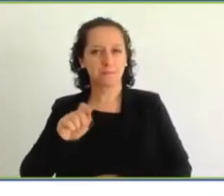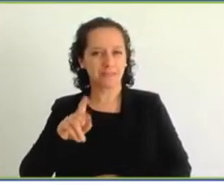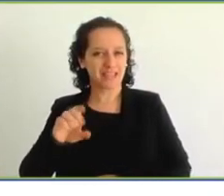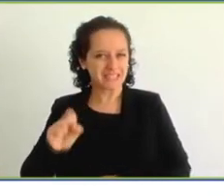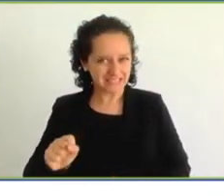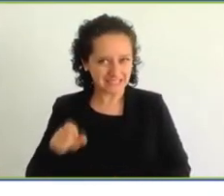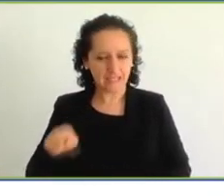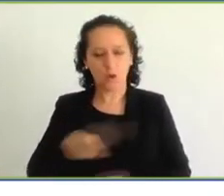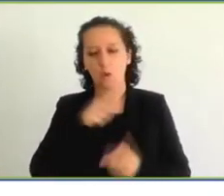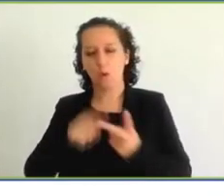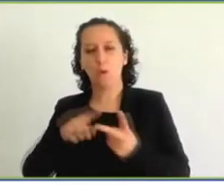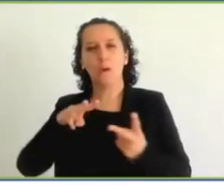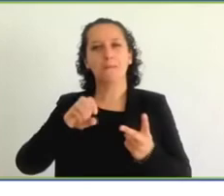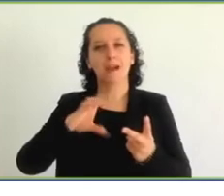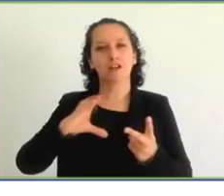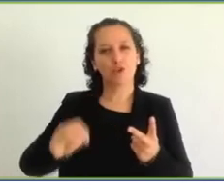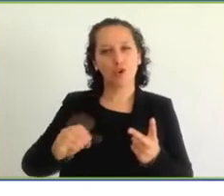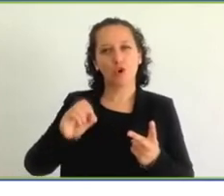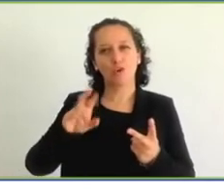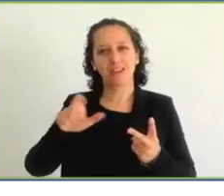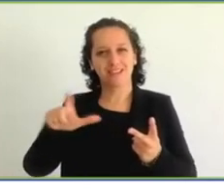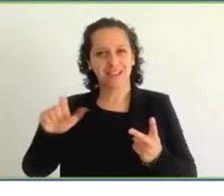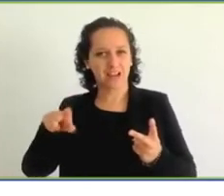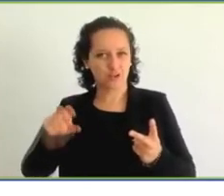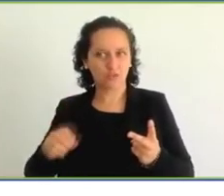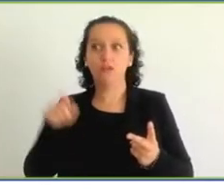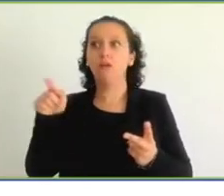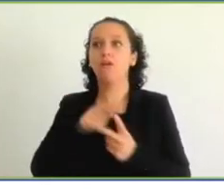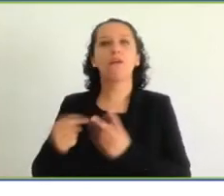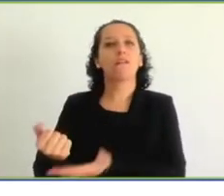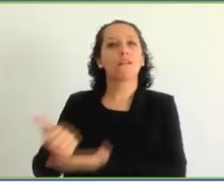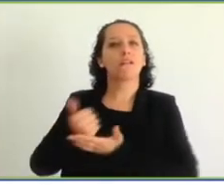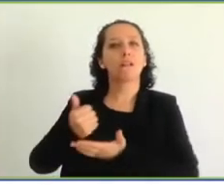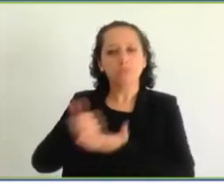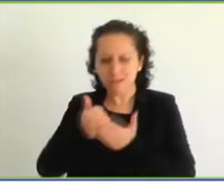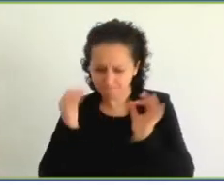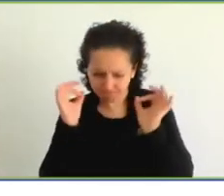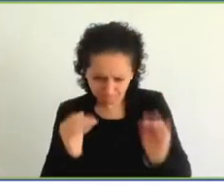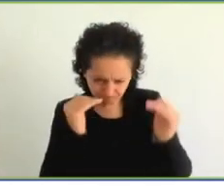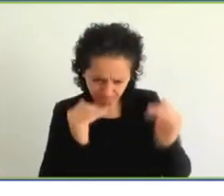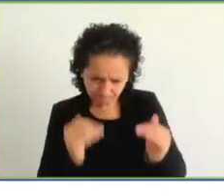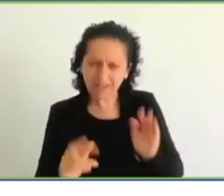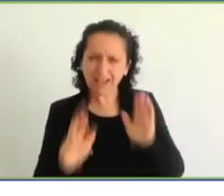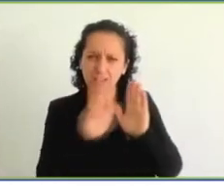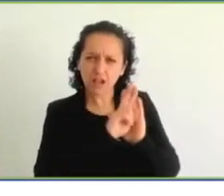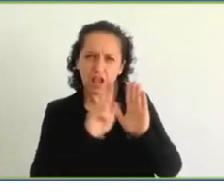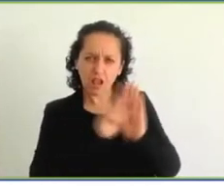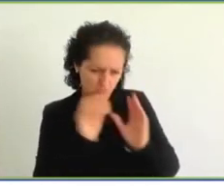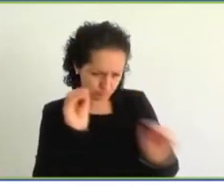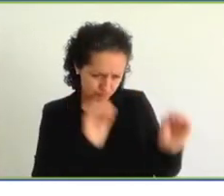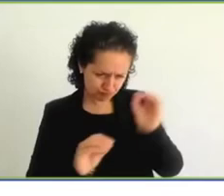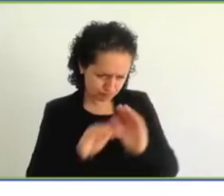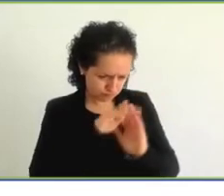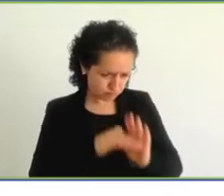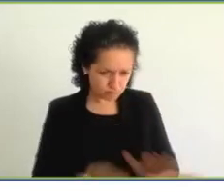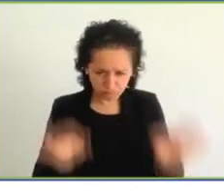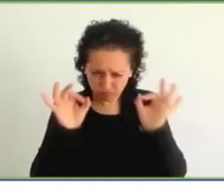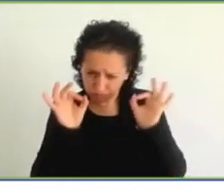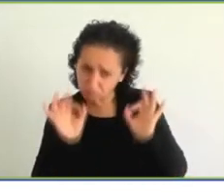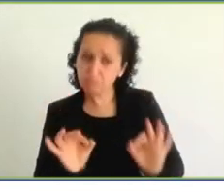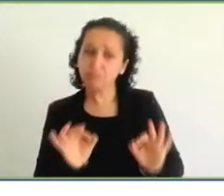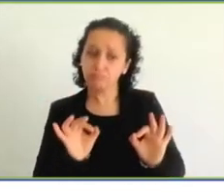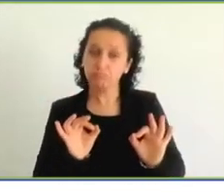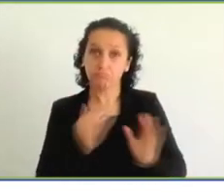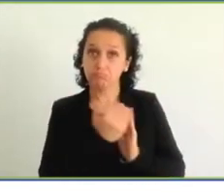think we have achieved a version of the rules that has enough flexibility to allow the committee to do its work,